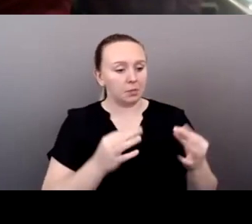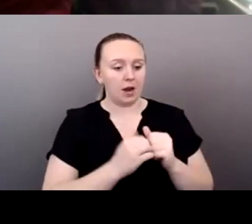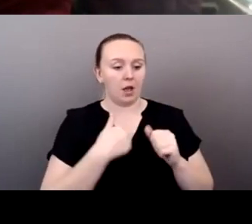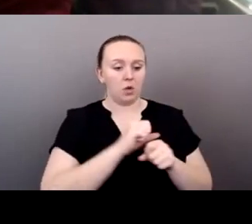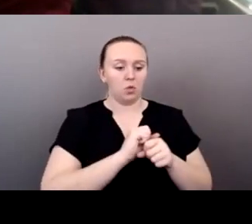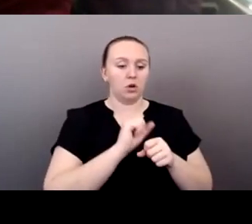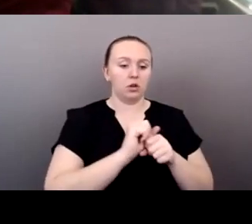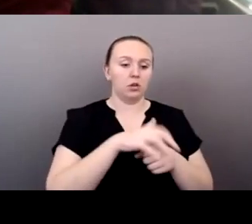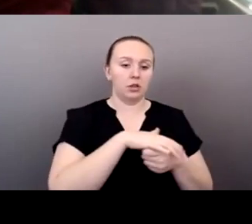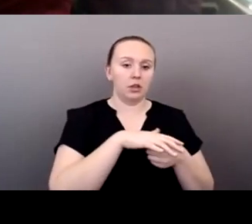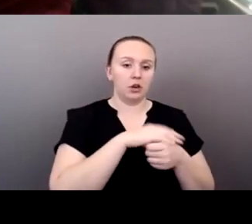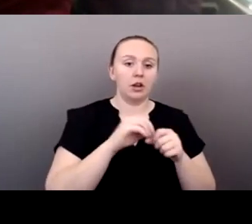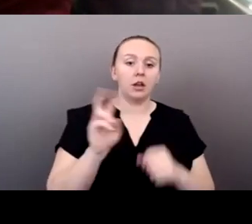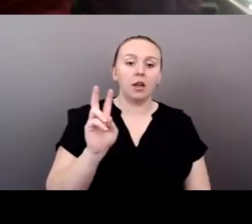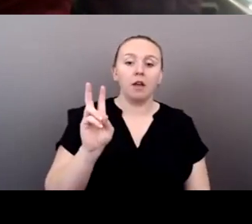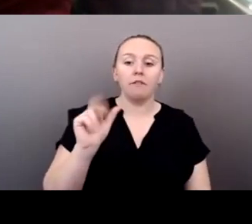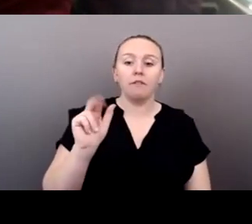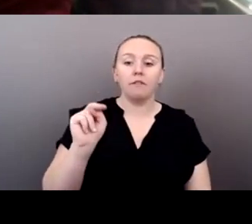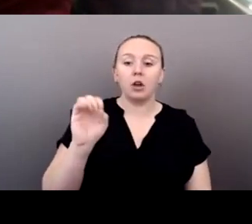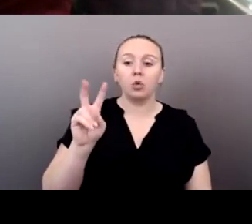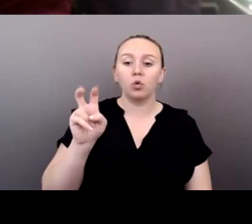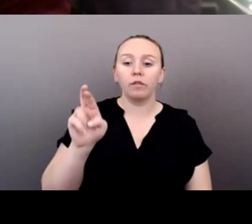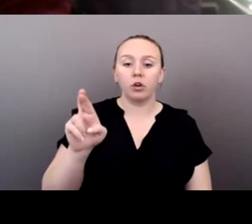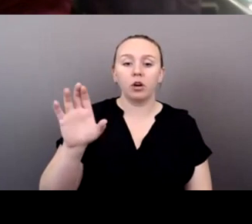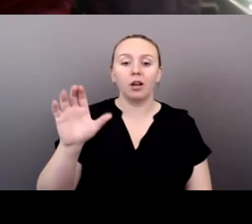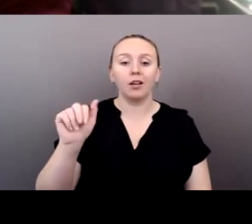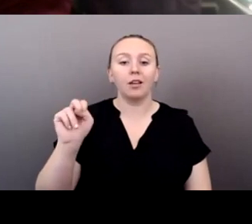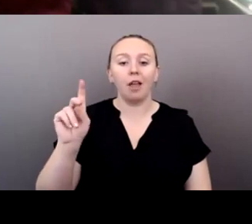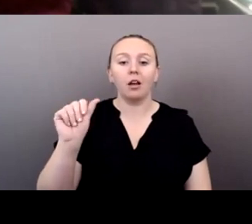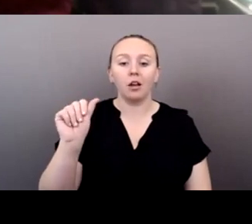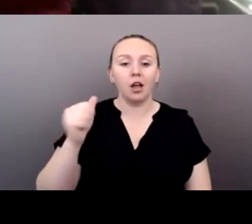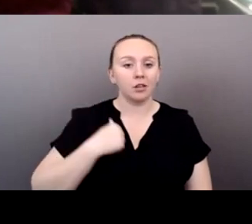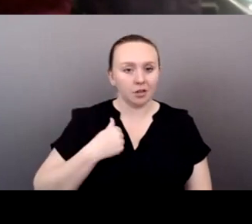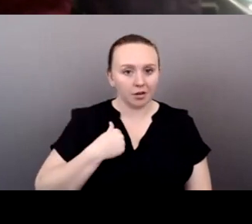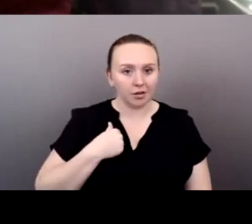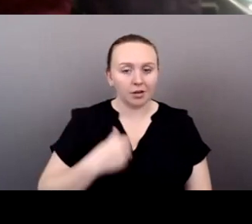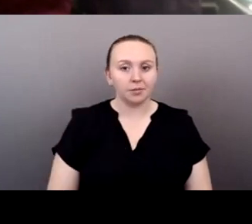Vancouver, Canada. So thank you, Ty, for having us. Of course. Thank you for being here.